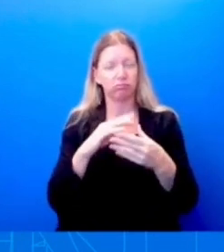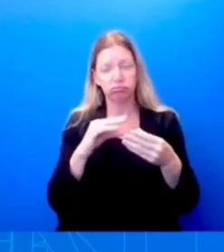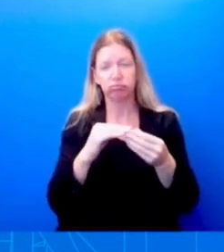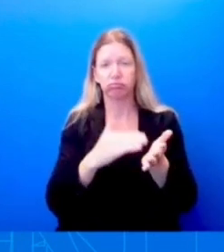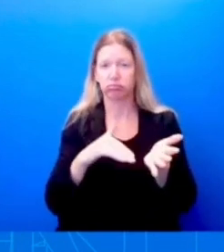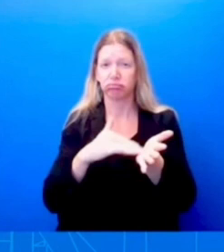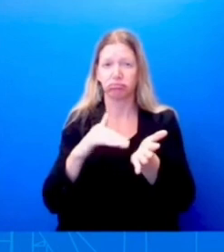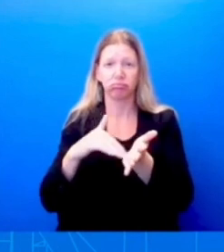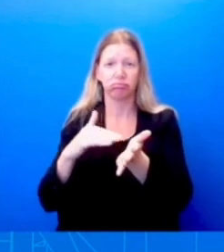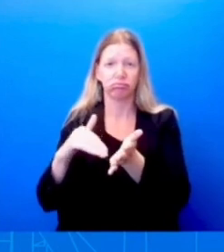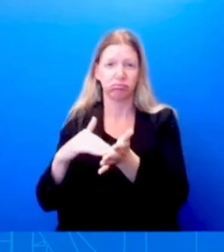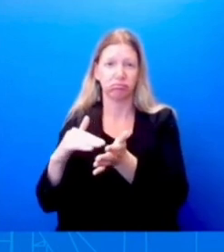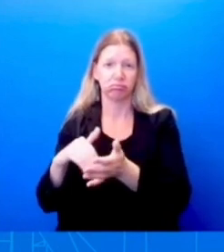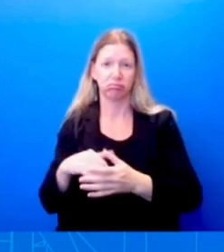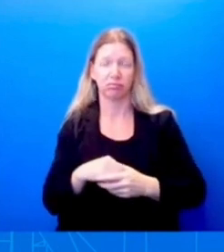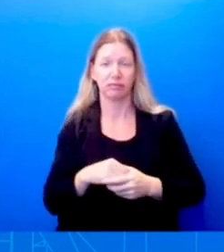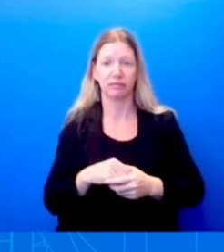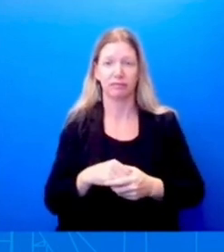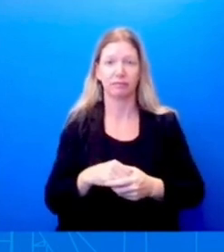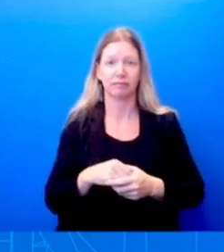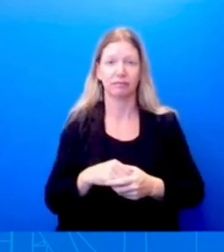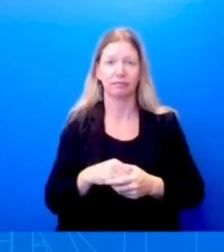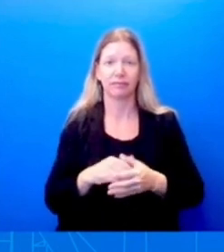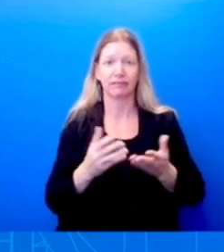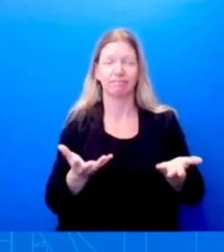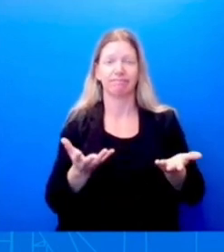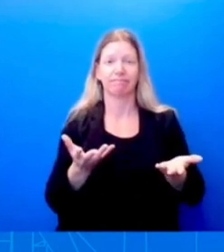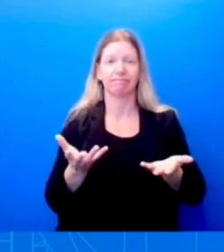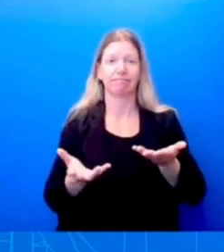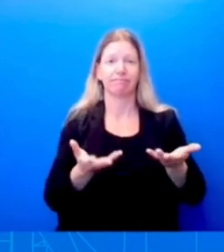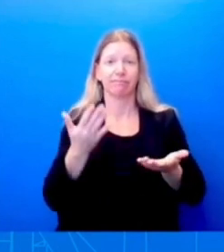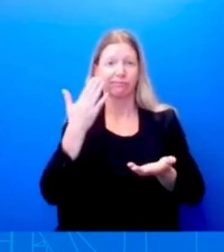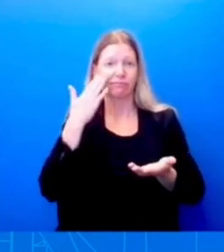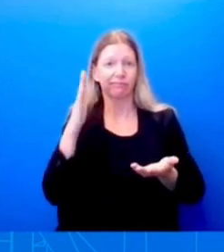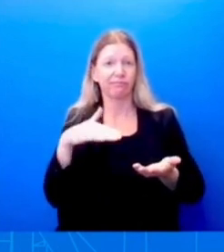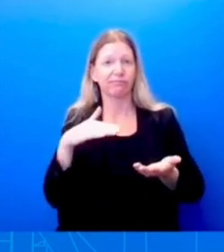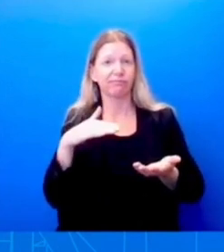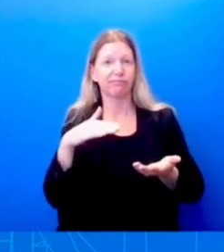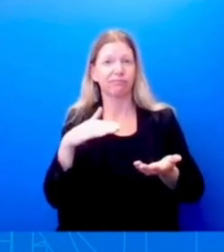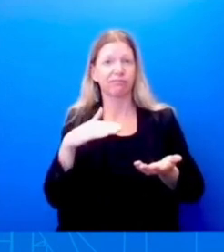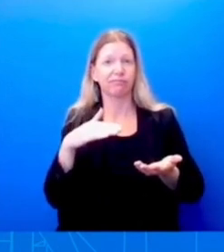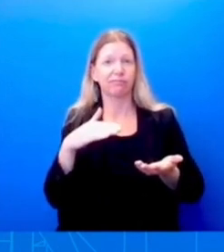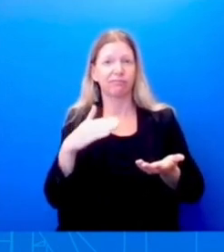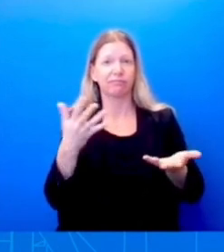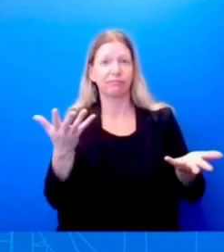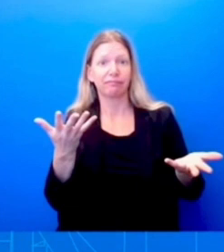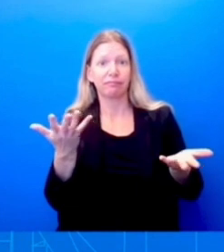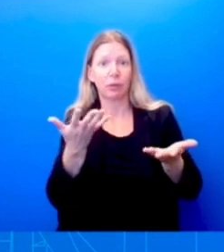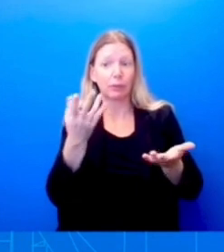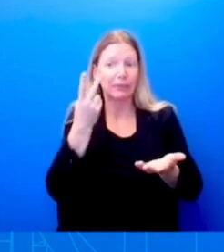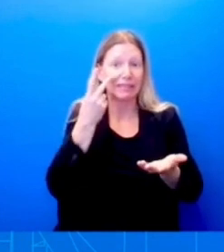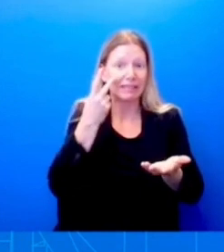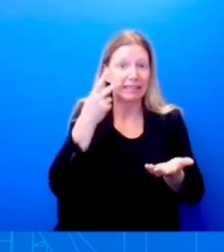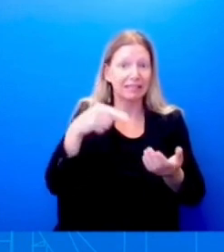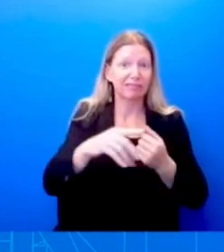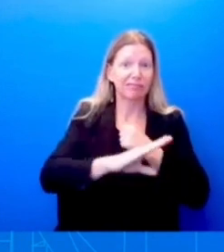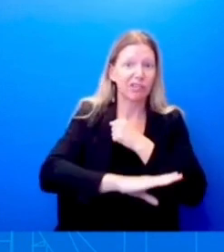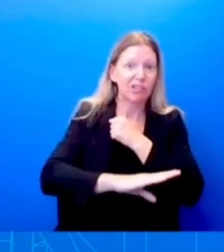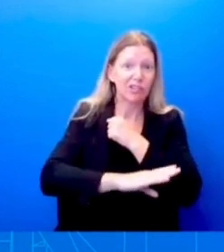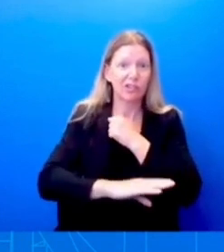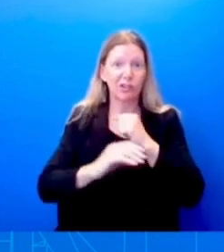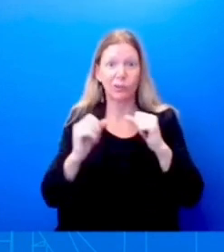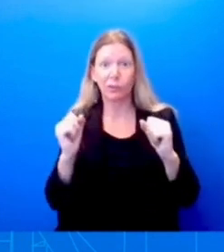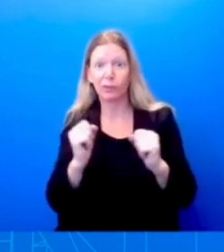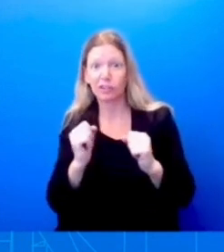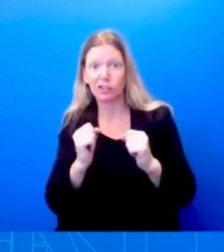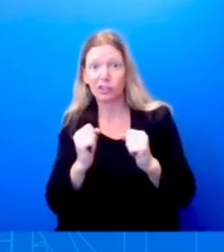that we might see in the fall or in the winter. And that's because safe and updated vaccines that will